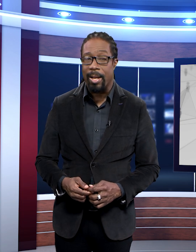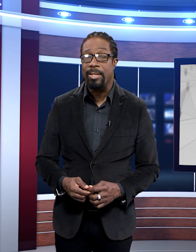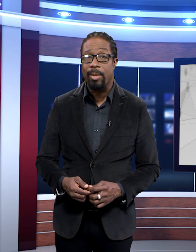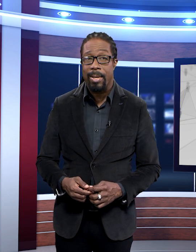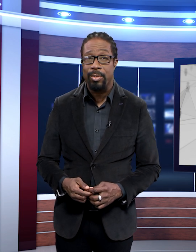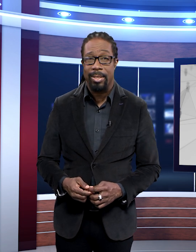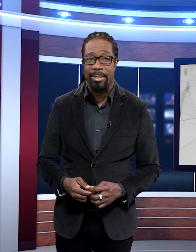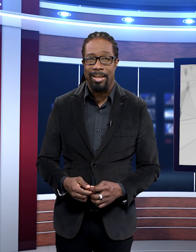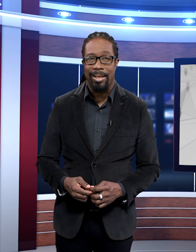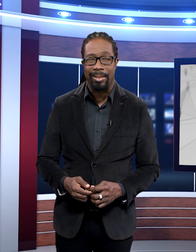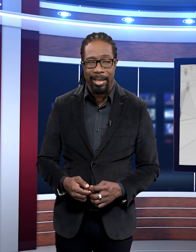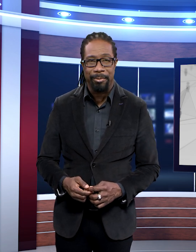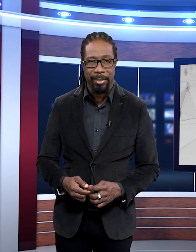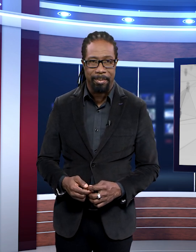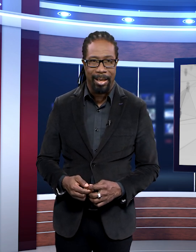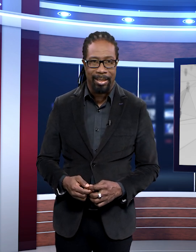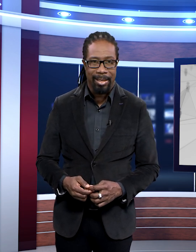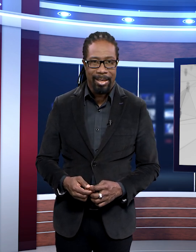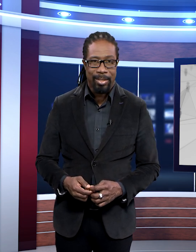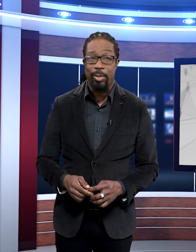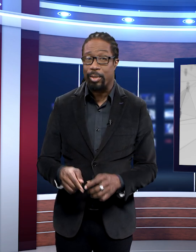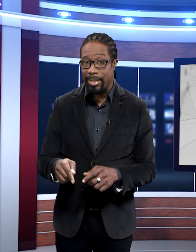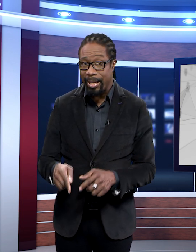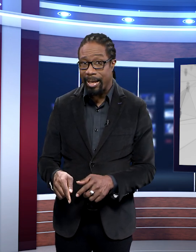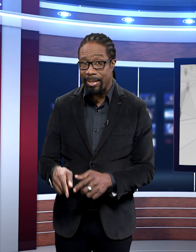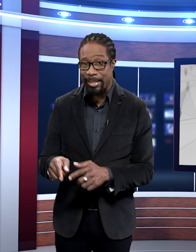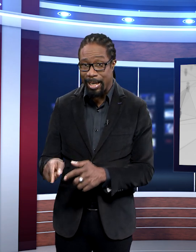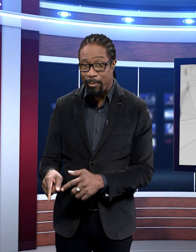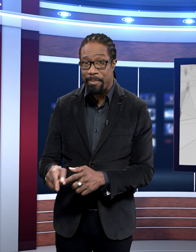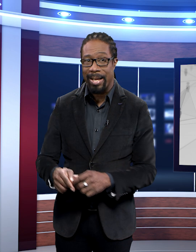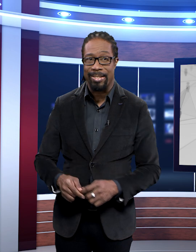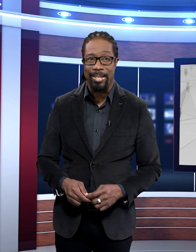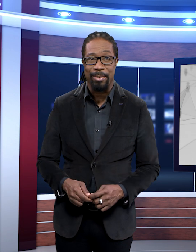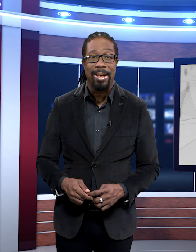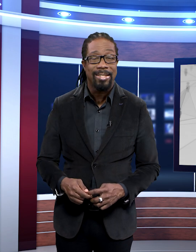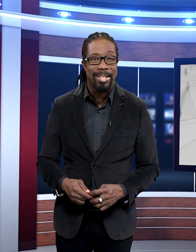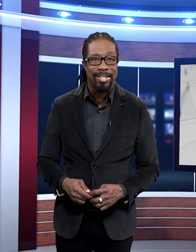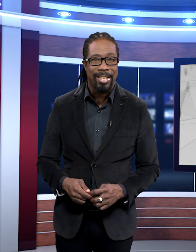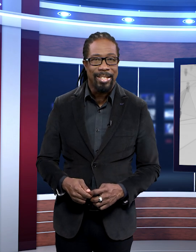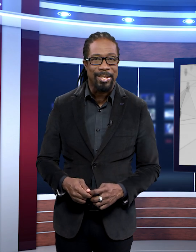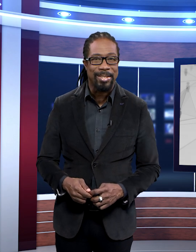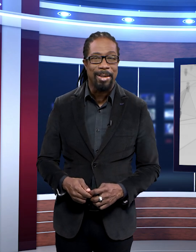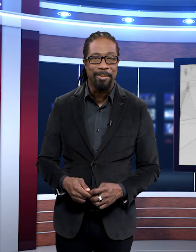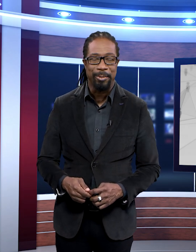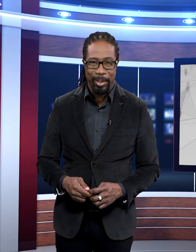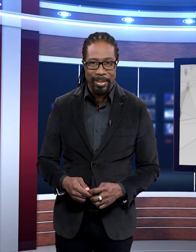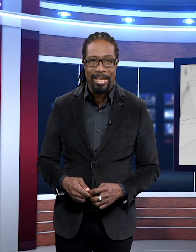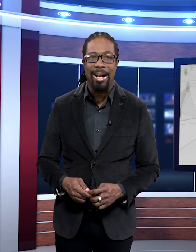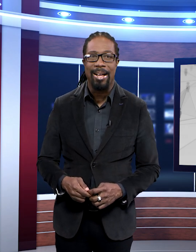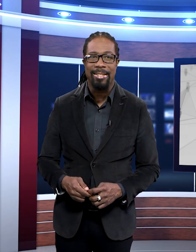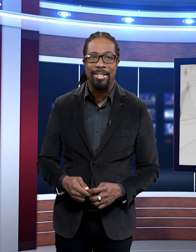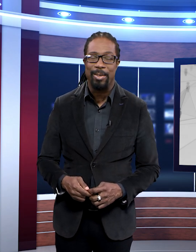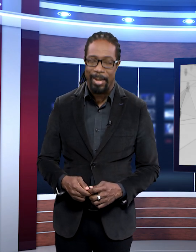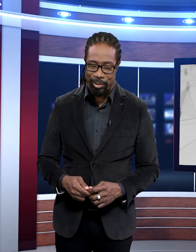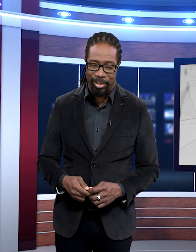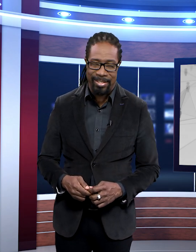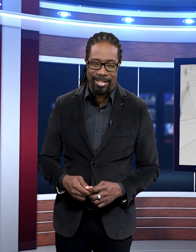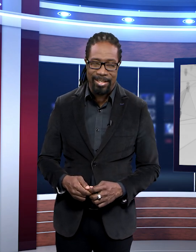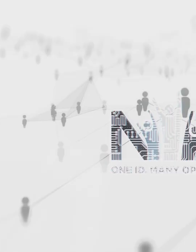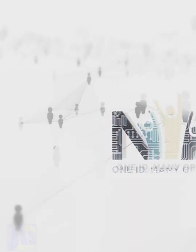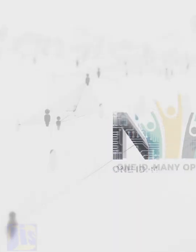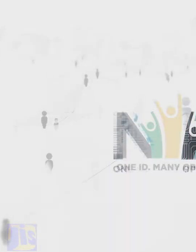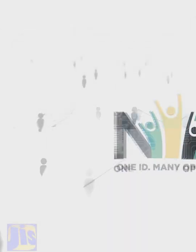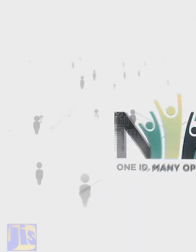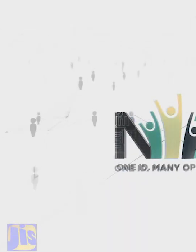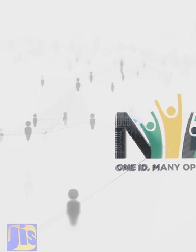to answer questions and get feedback. So today, the team reminds us of answers to some frequently asked questions.